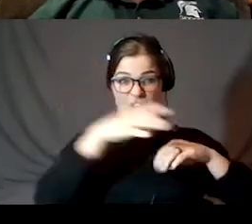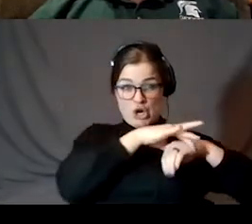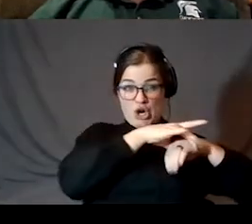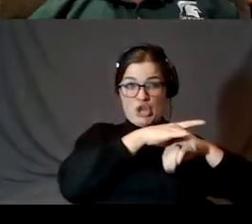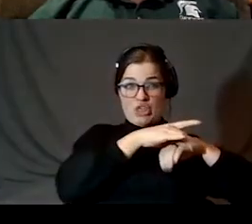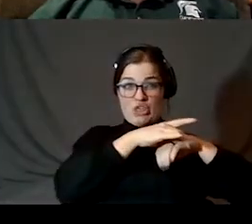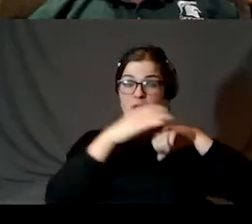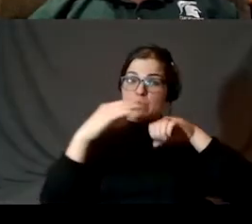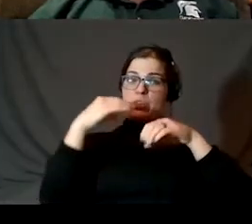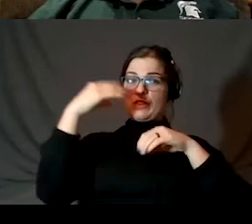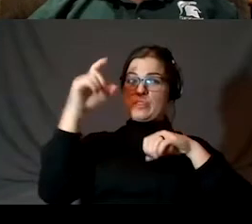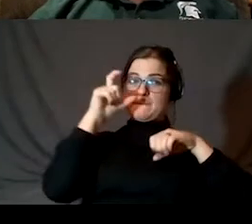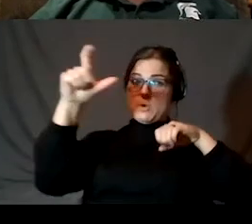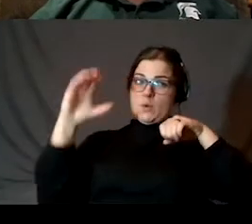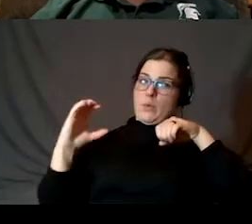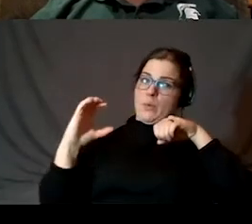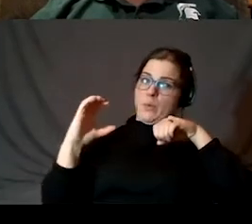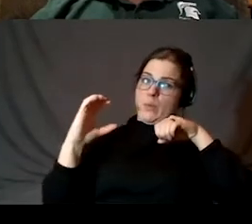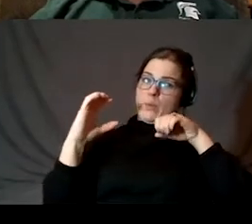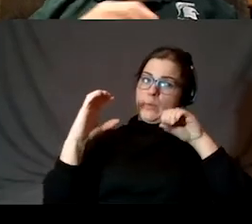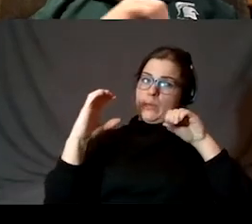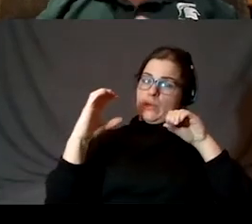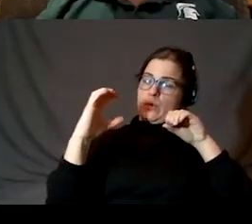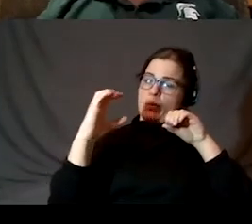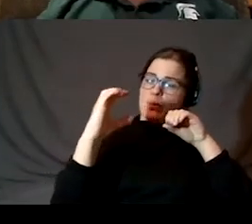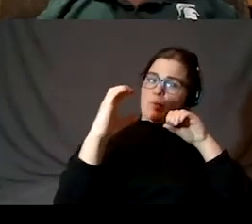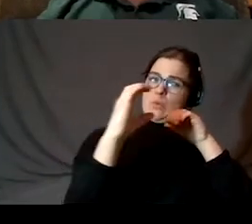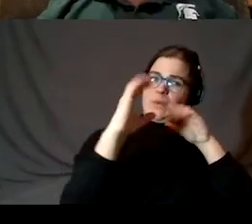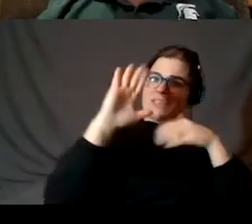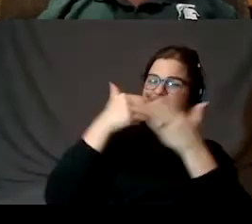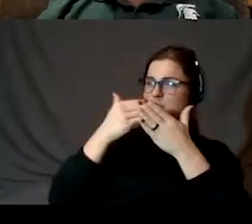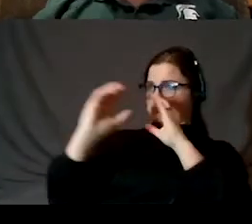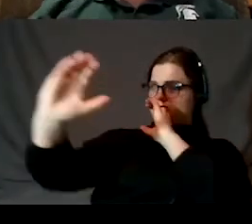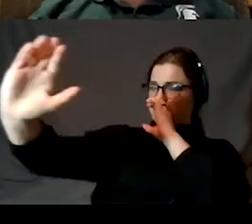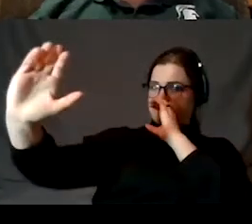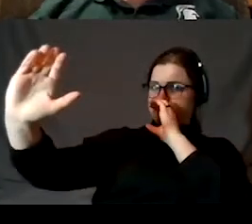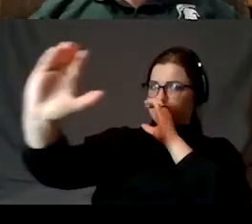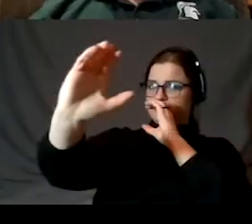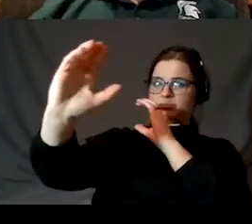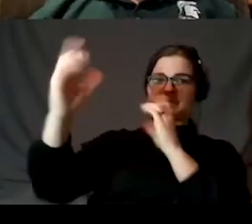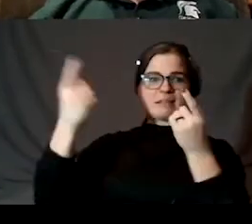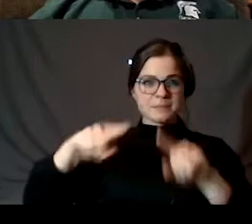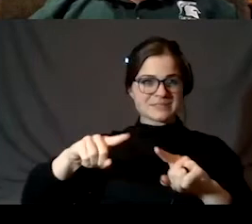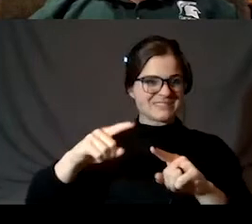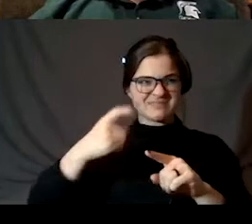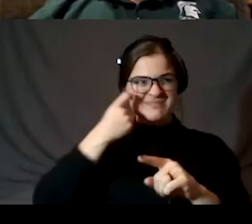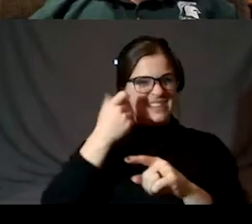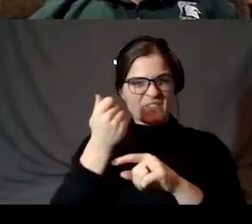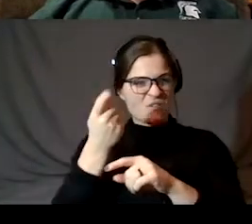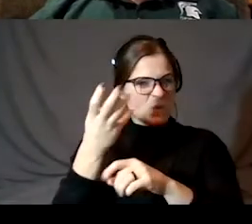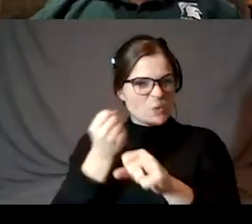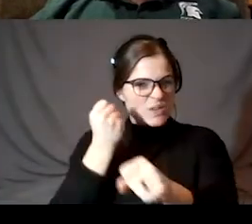that I took from the solar eclipse, that total solar eclipse that happened out west just a few years ago.